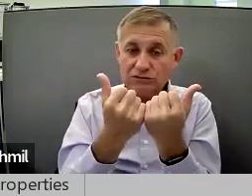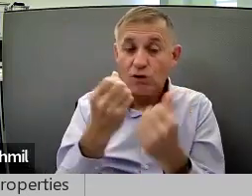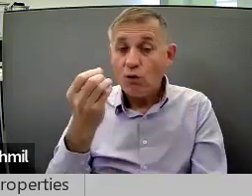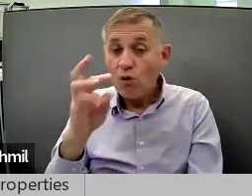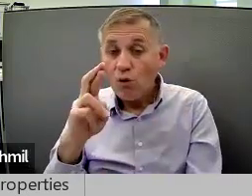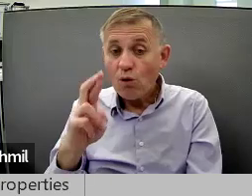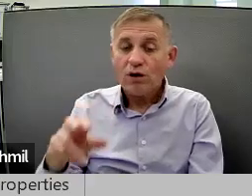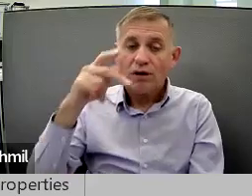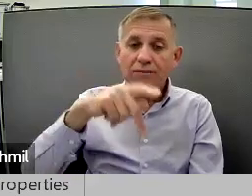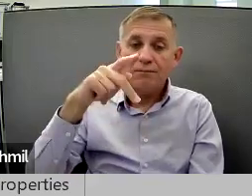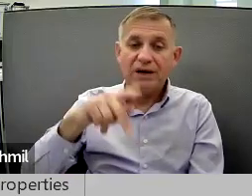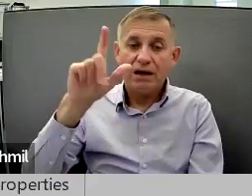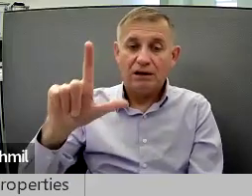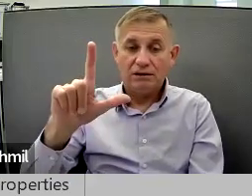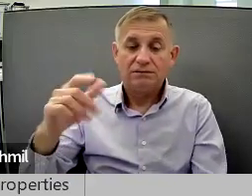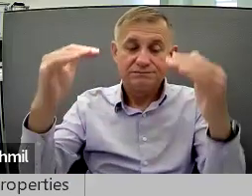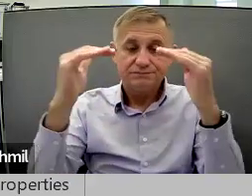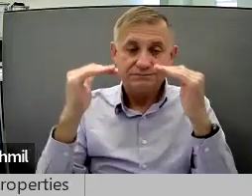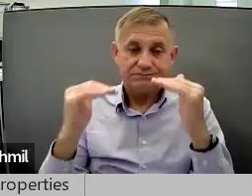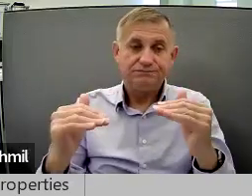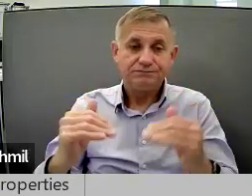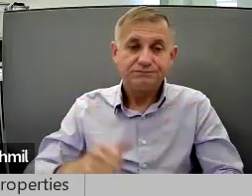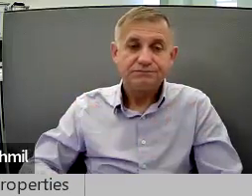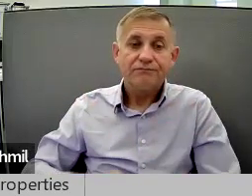agency or PPL.